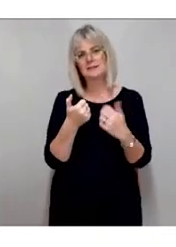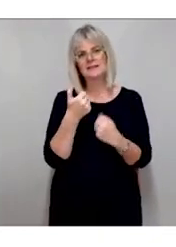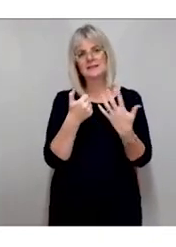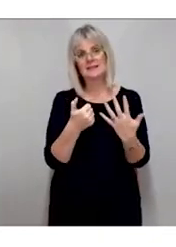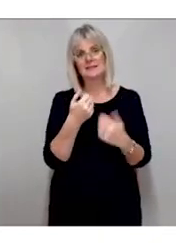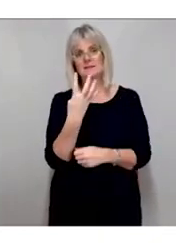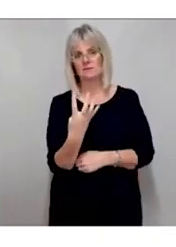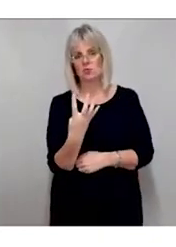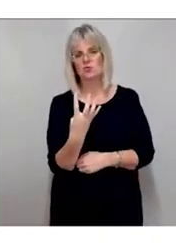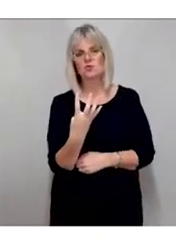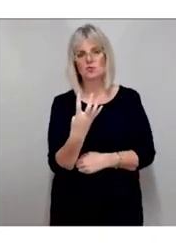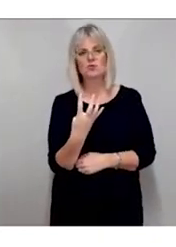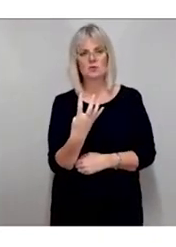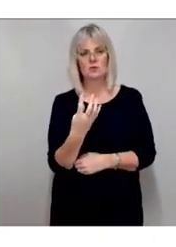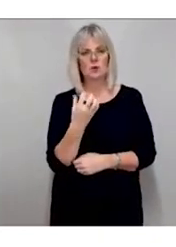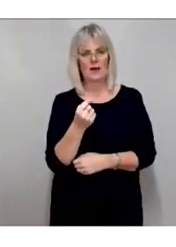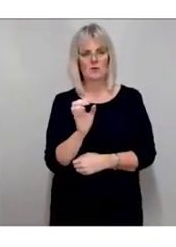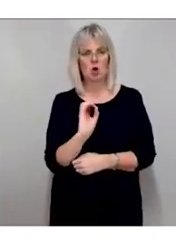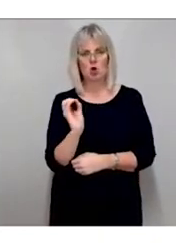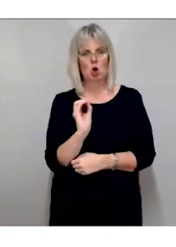representing a space between words.